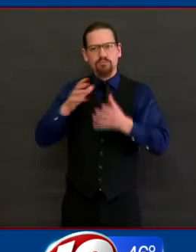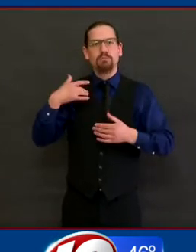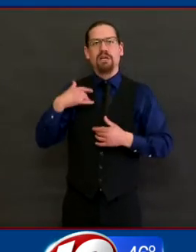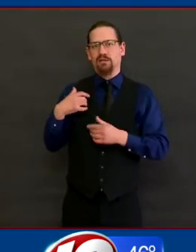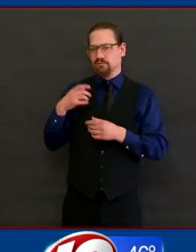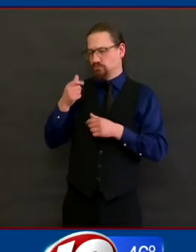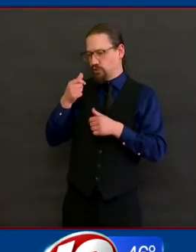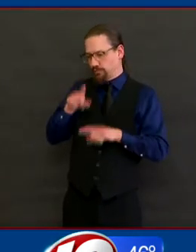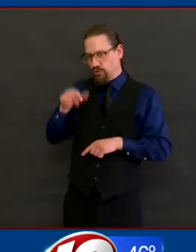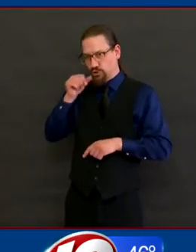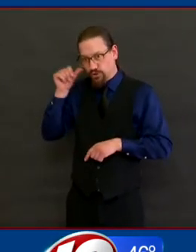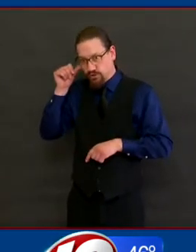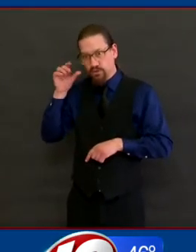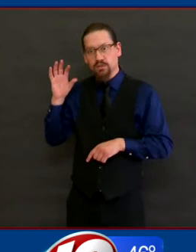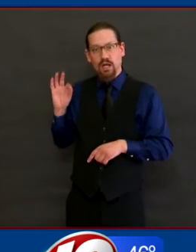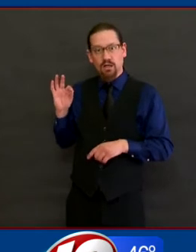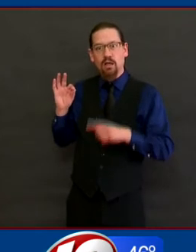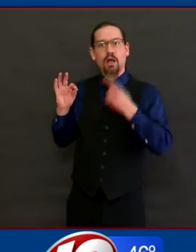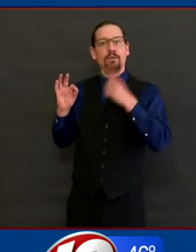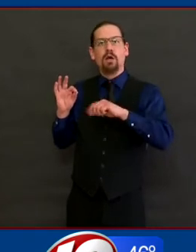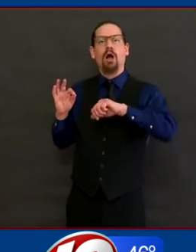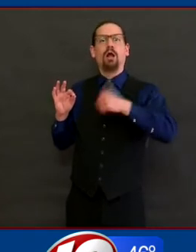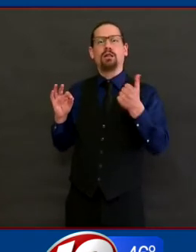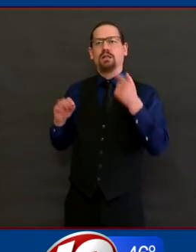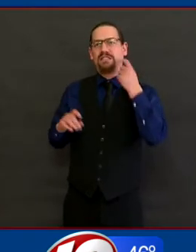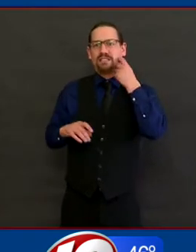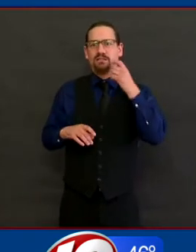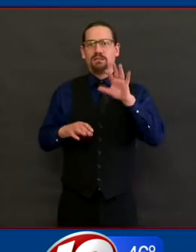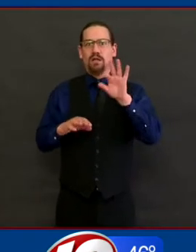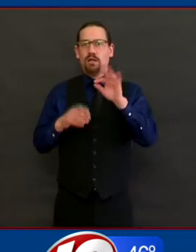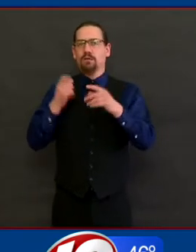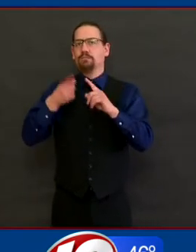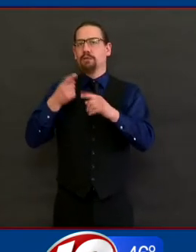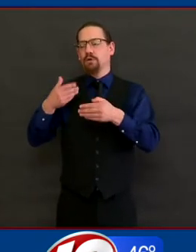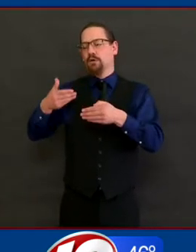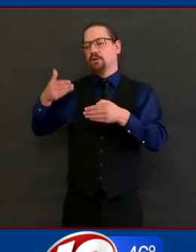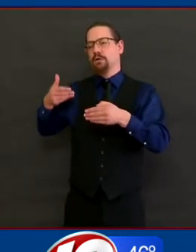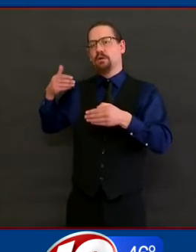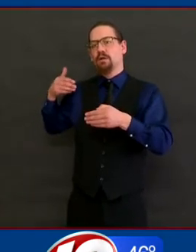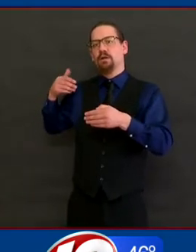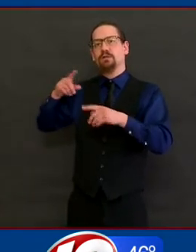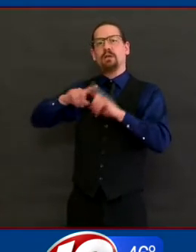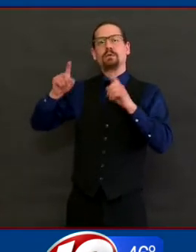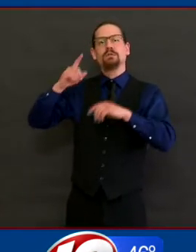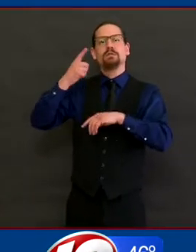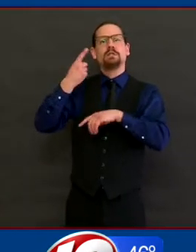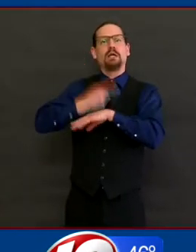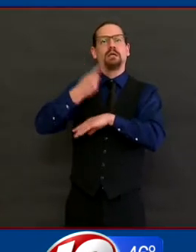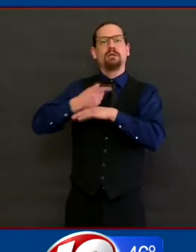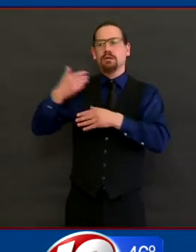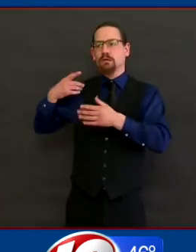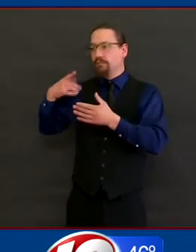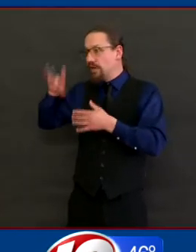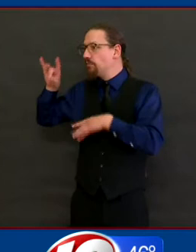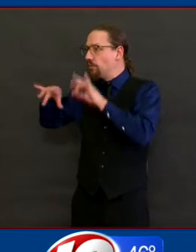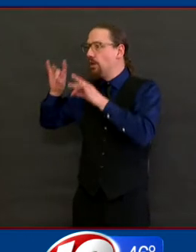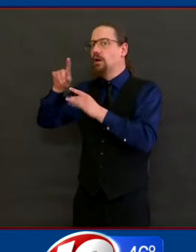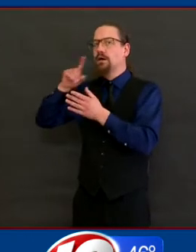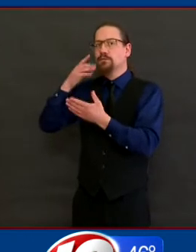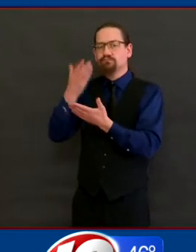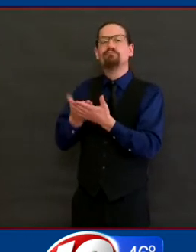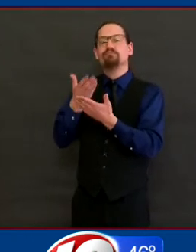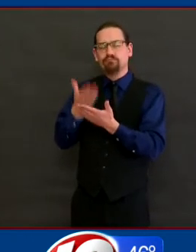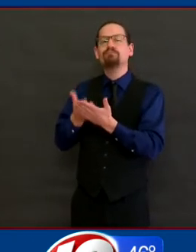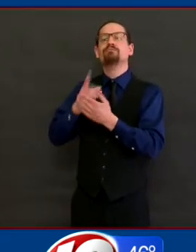nine fatalities occurred during the days leading up to yesterday. There are some